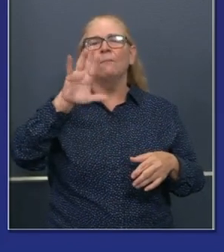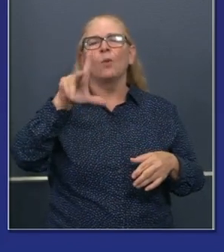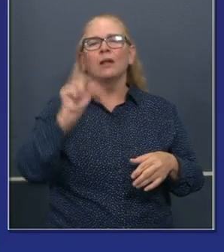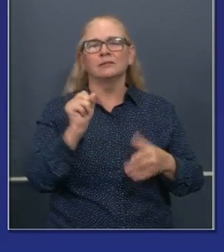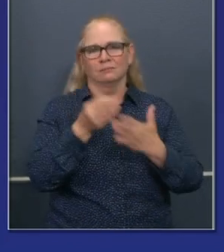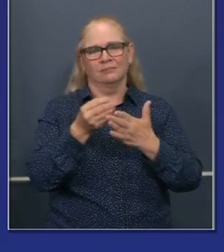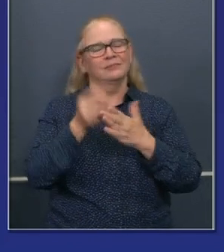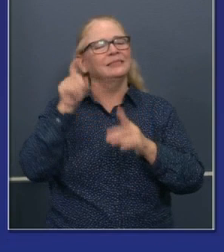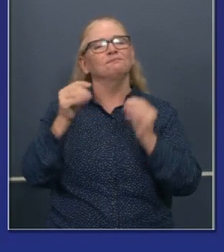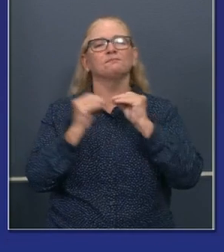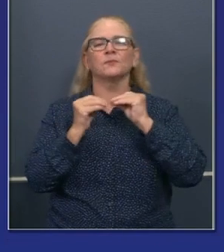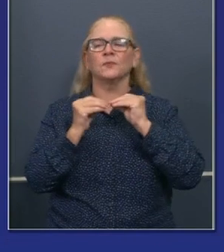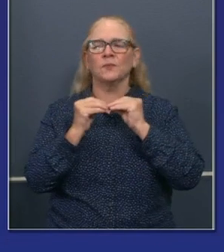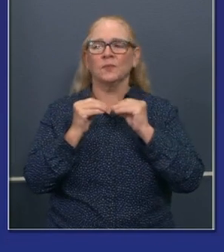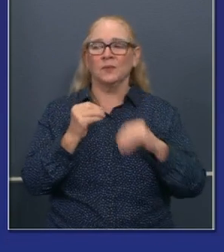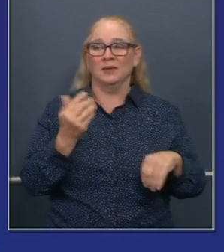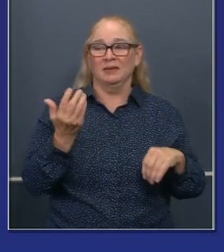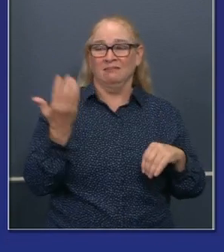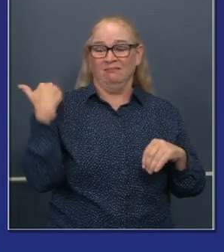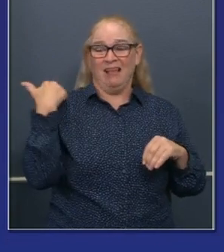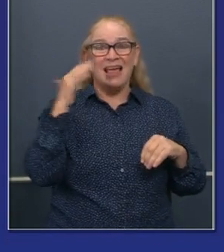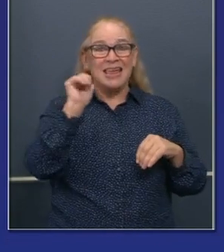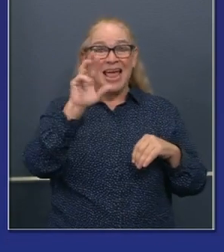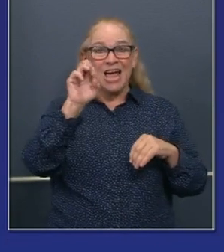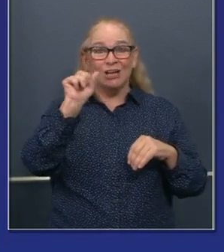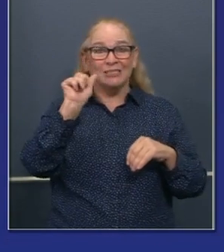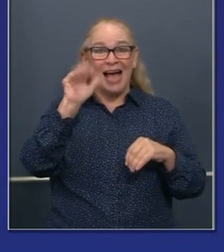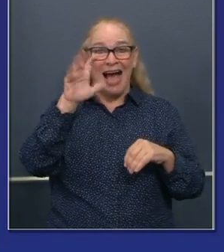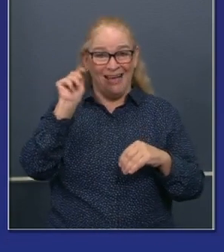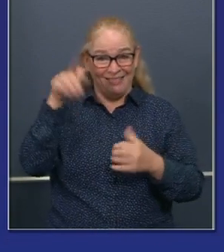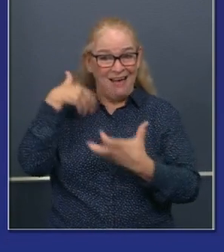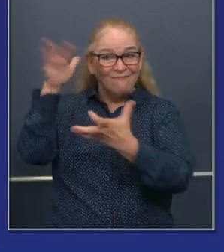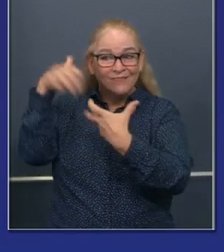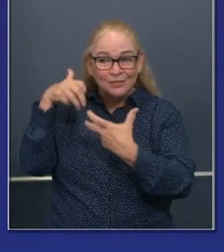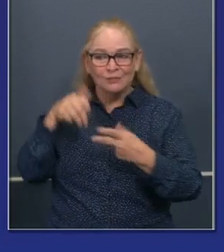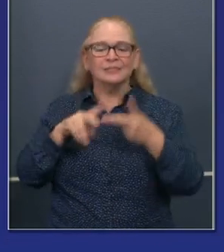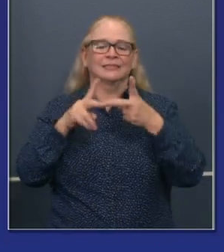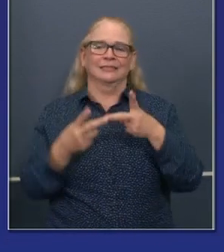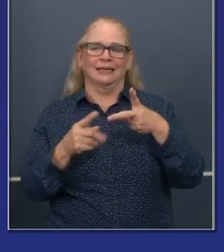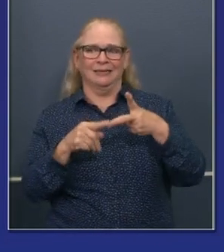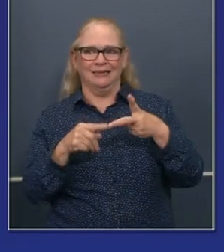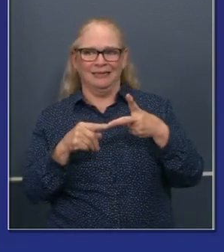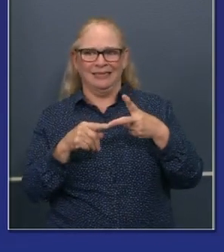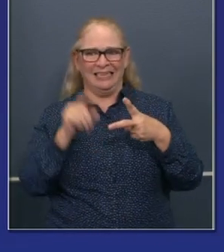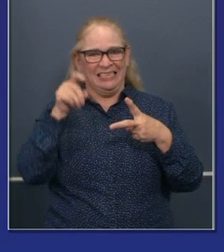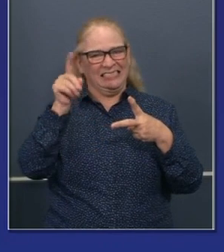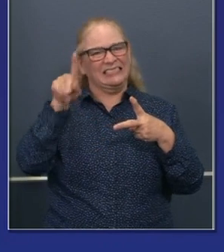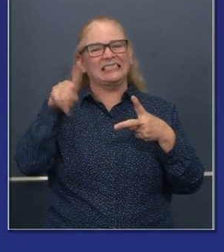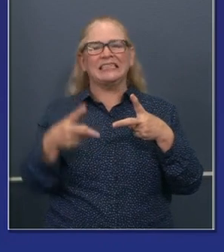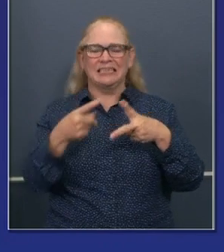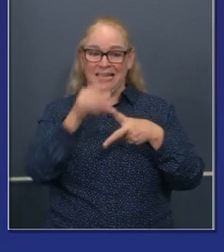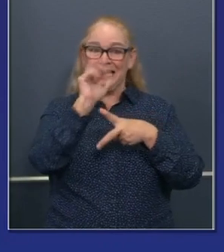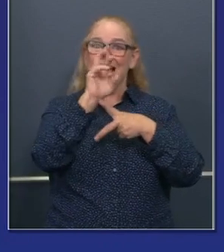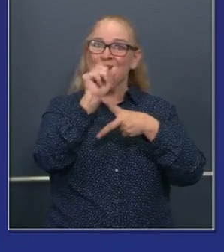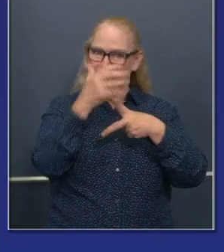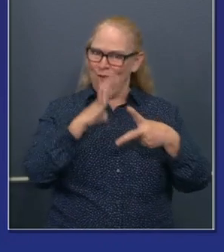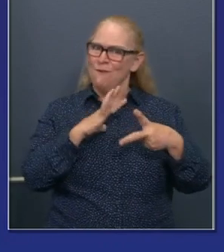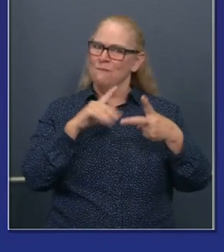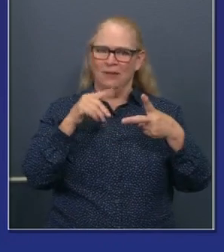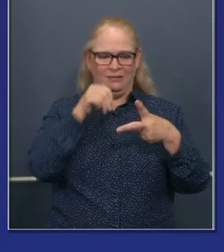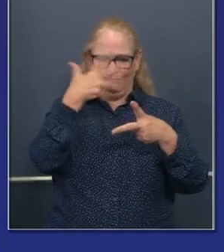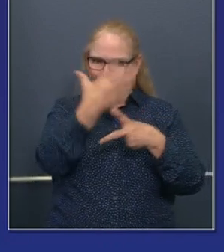instrumentally pointed at jump-starting these current negotiations between McConnell and Speaker Pelosi and others.